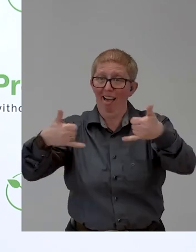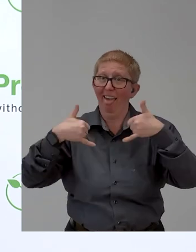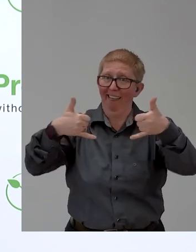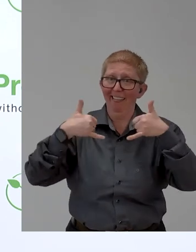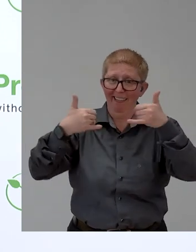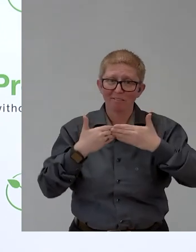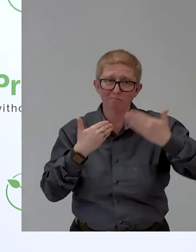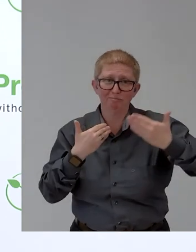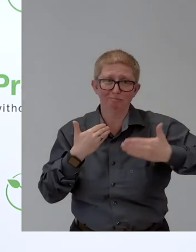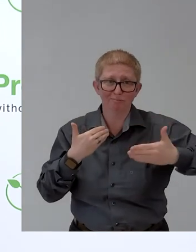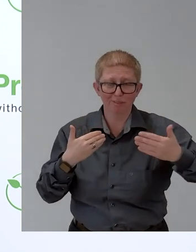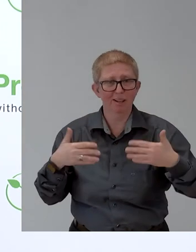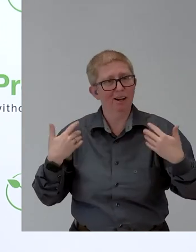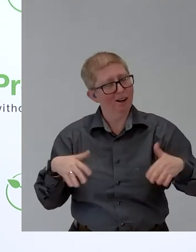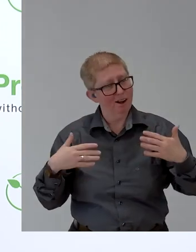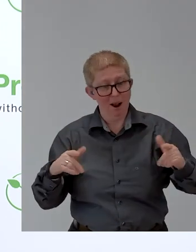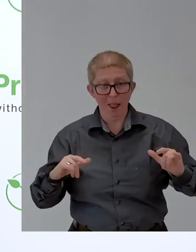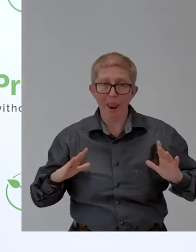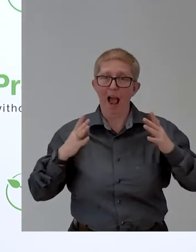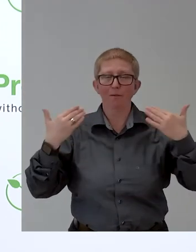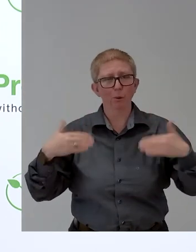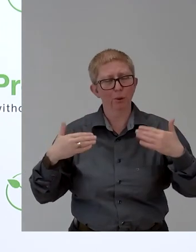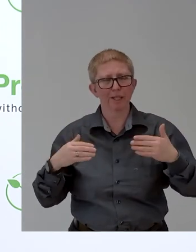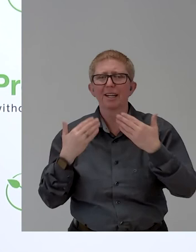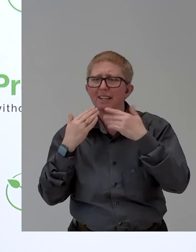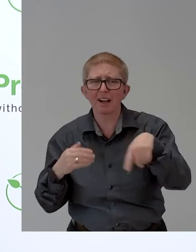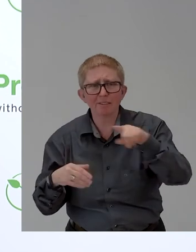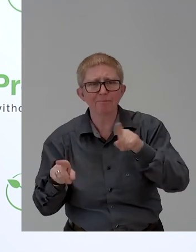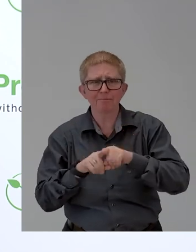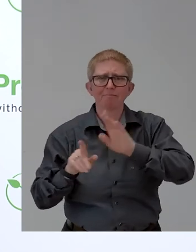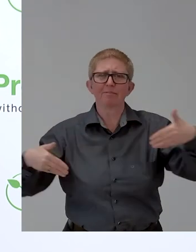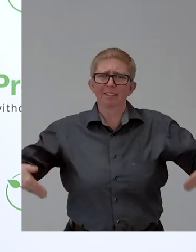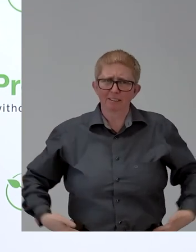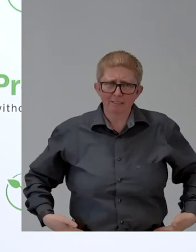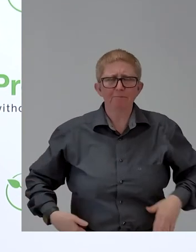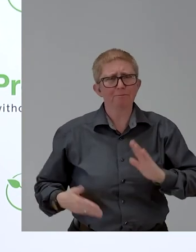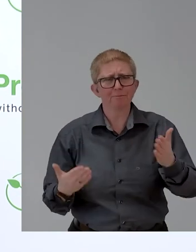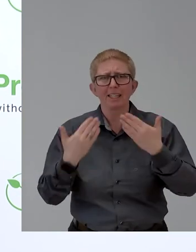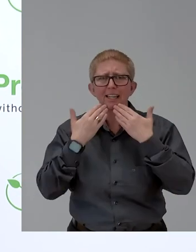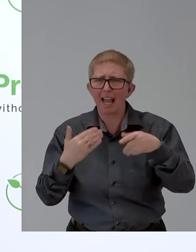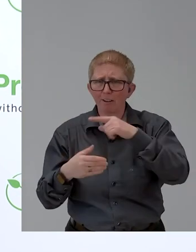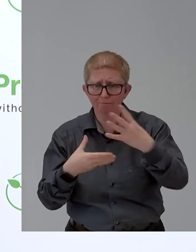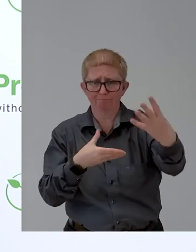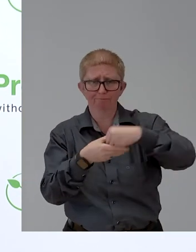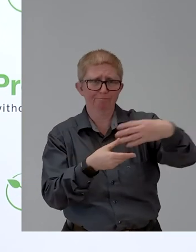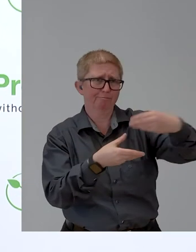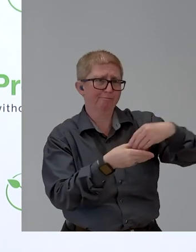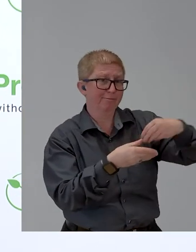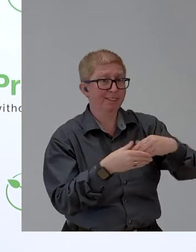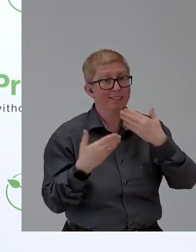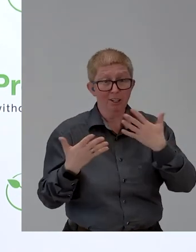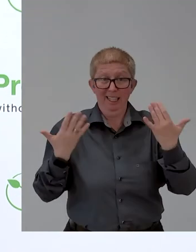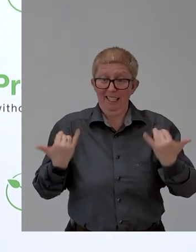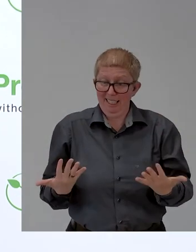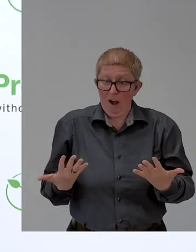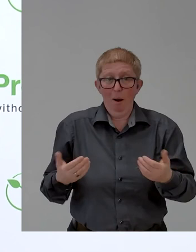tell, it was really life. And thank you for your discipline. Thank you for your participation. And we take the opportunity since